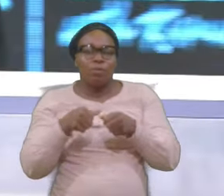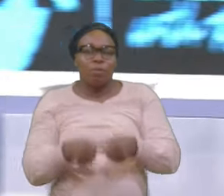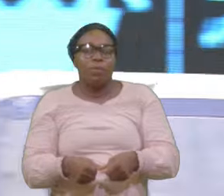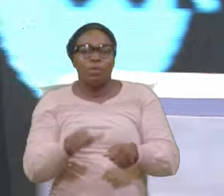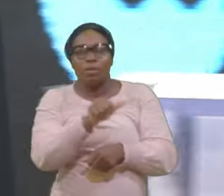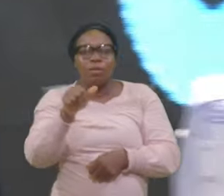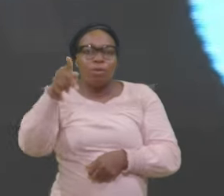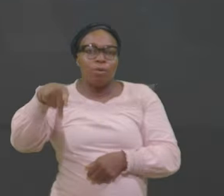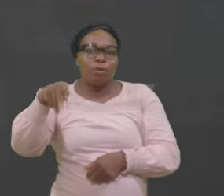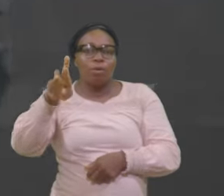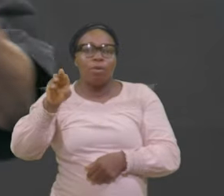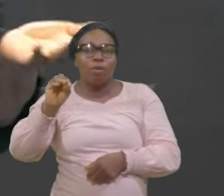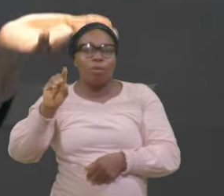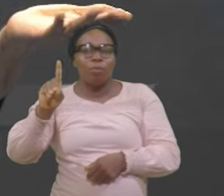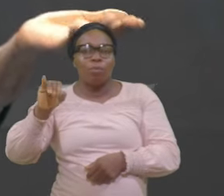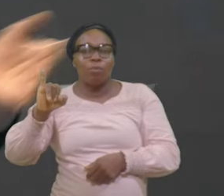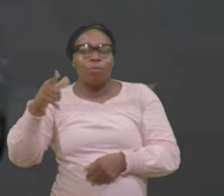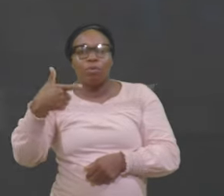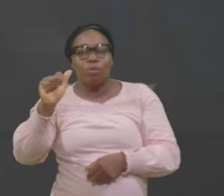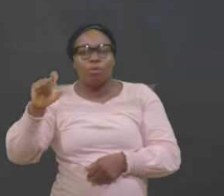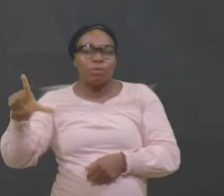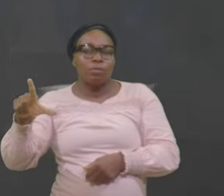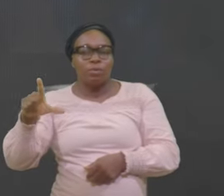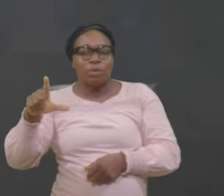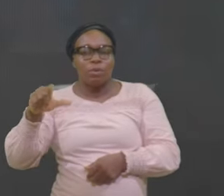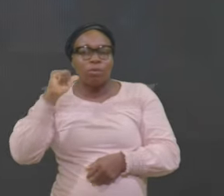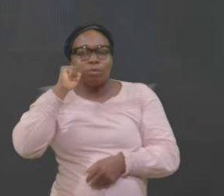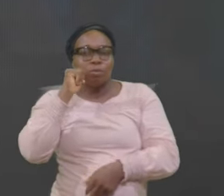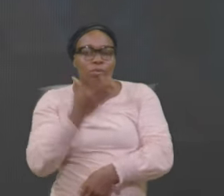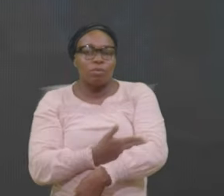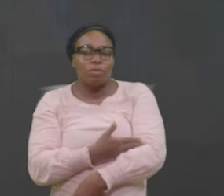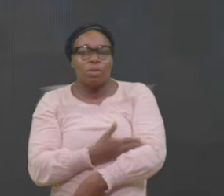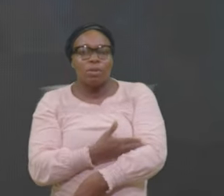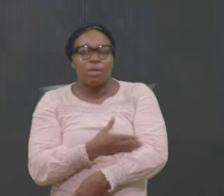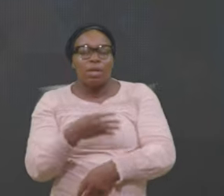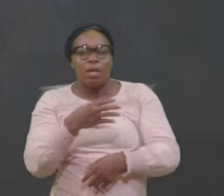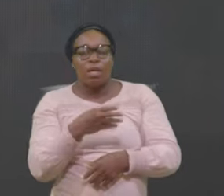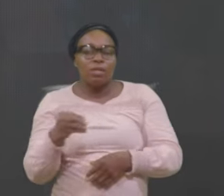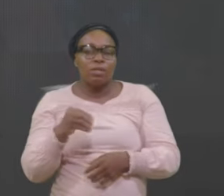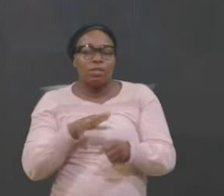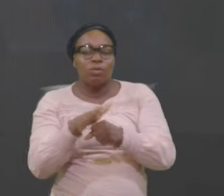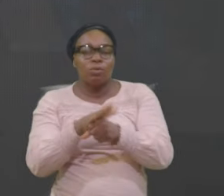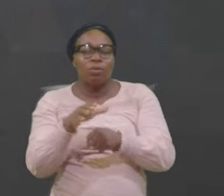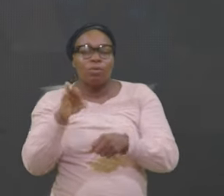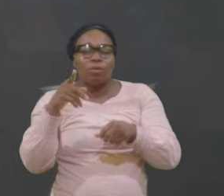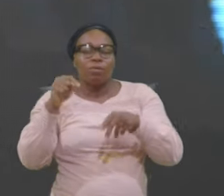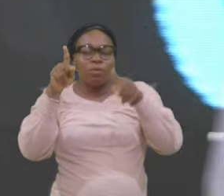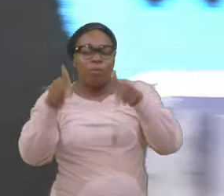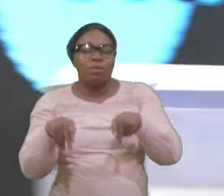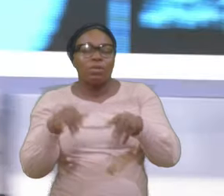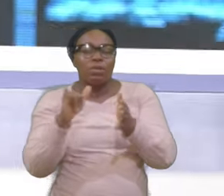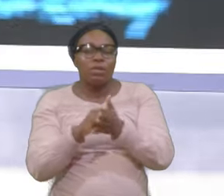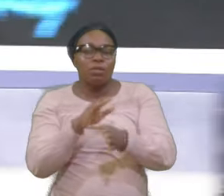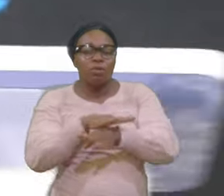person That went Astray Enough Of a person That doesn't Think right Doesn't behave right